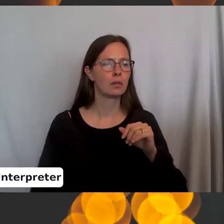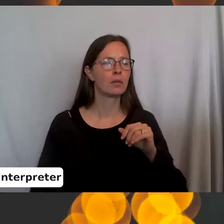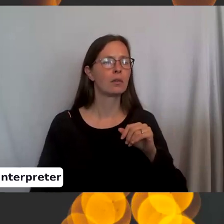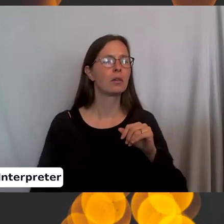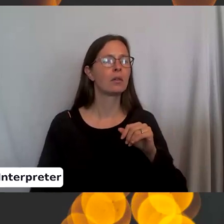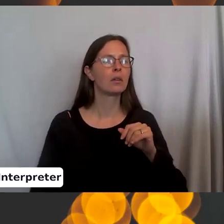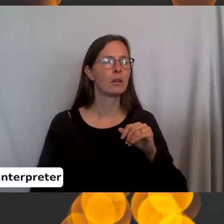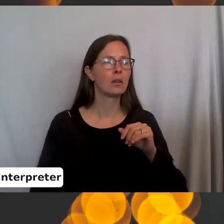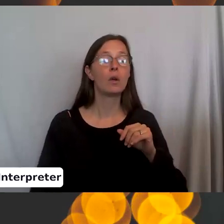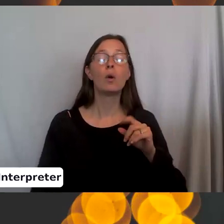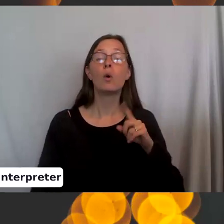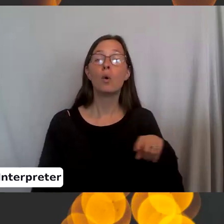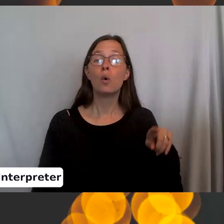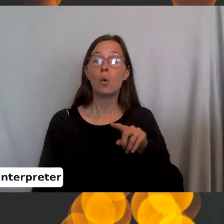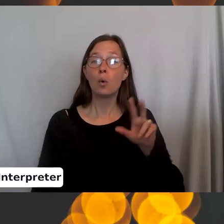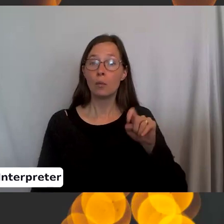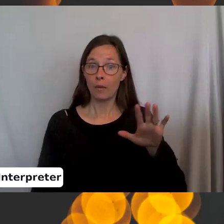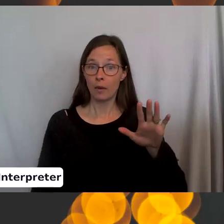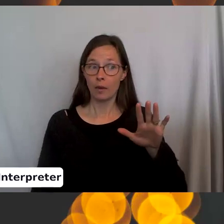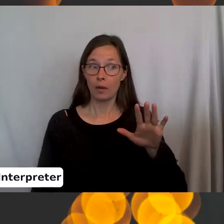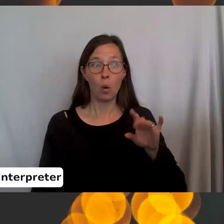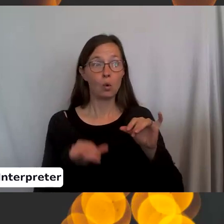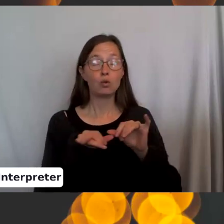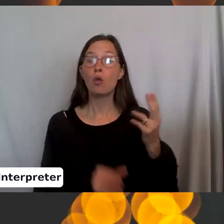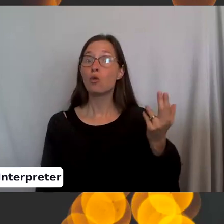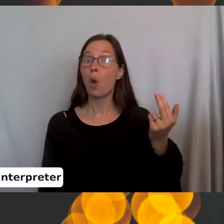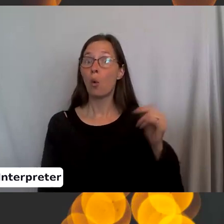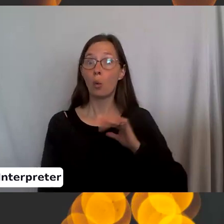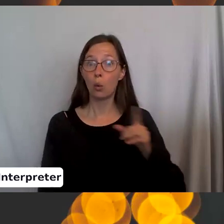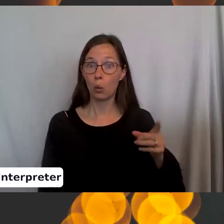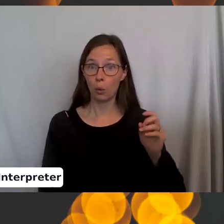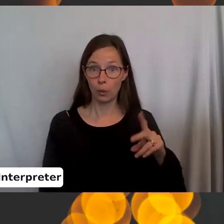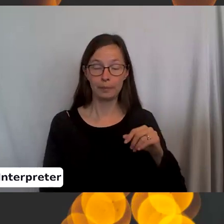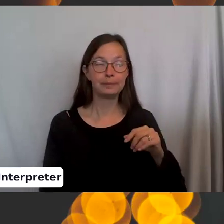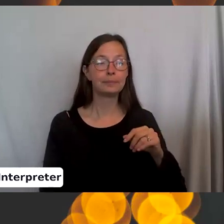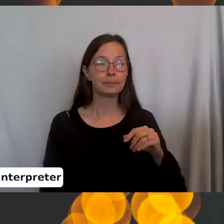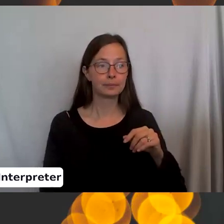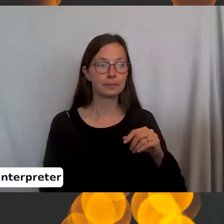3.5-ers for size 13. Okay. So